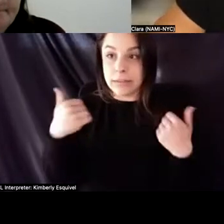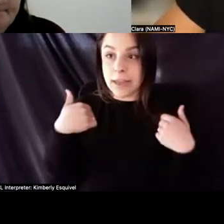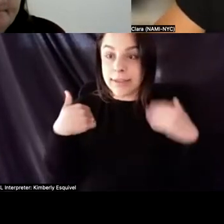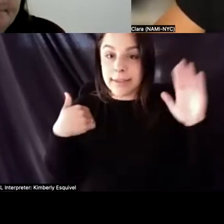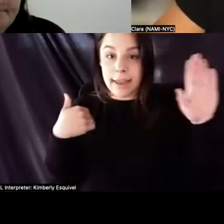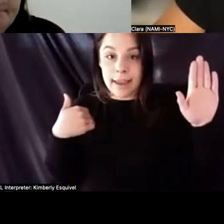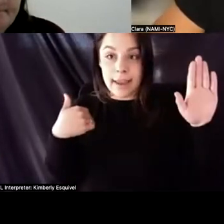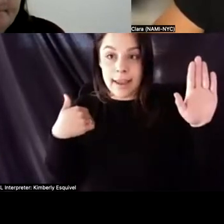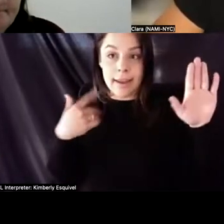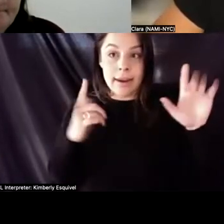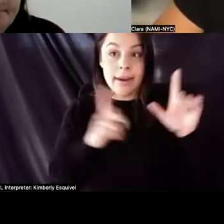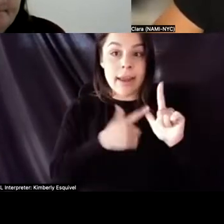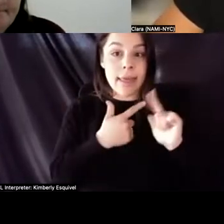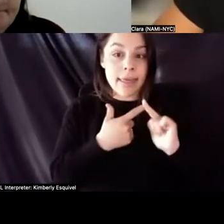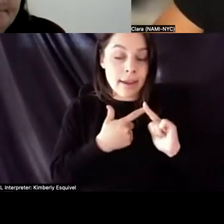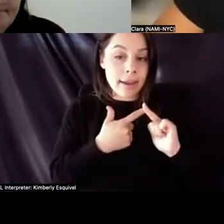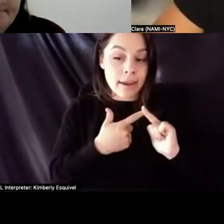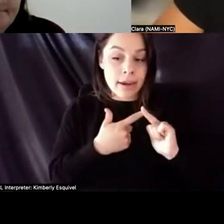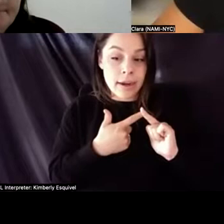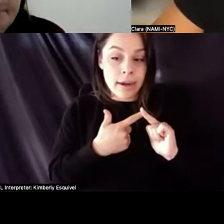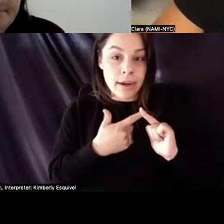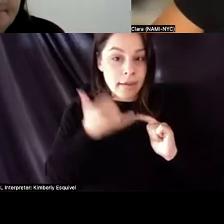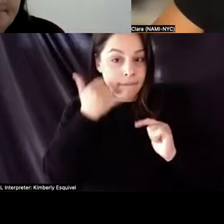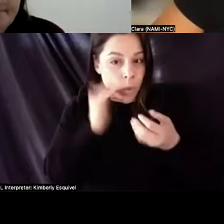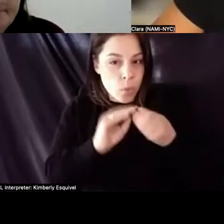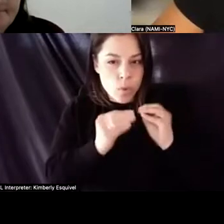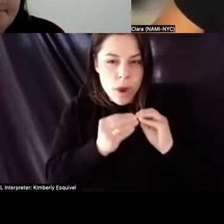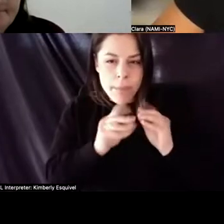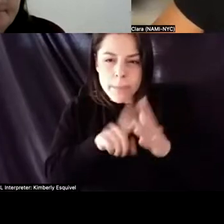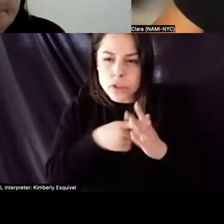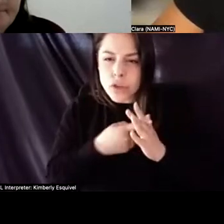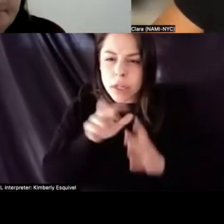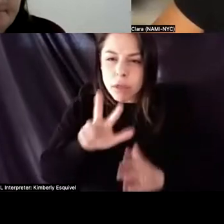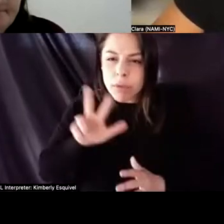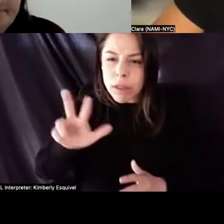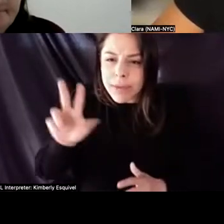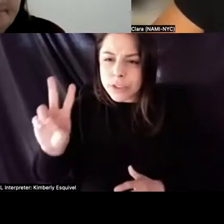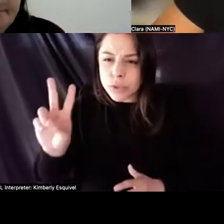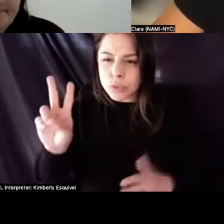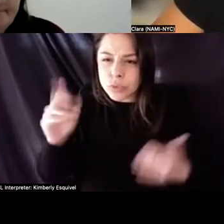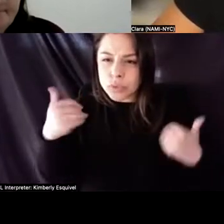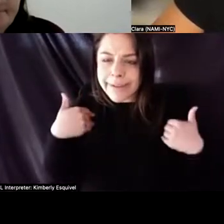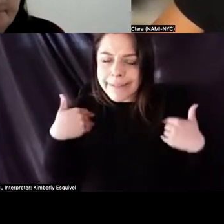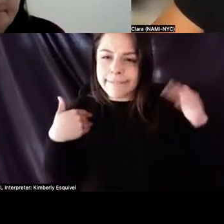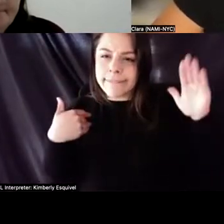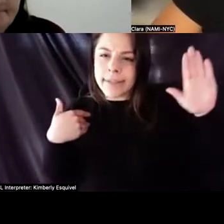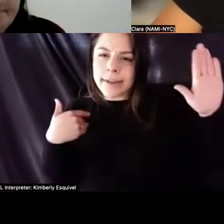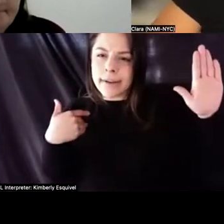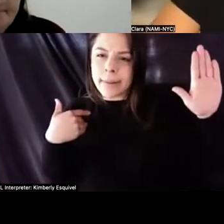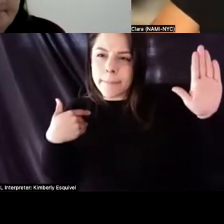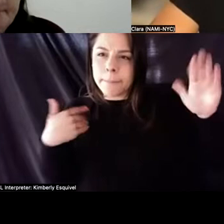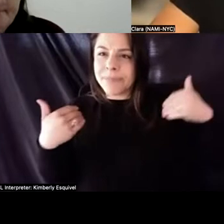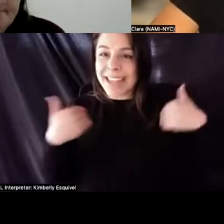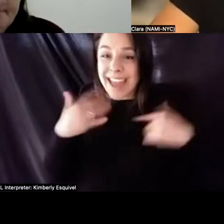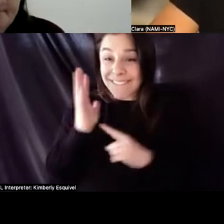and then, uh, a phone number starting with three, three, two has a hand raised. Um, so we've got five